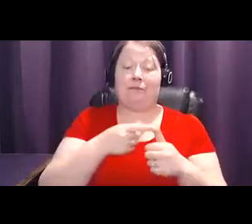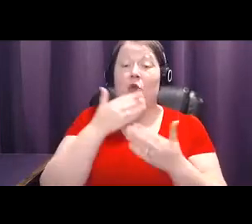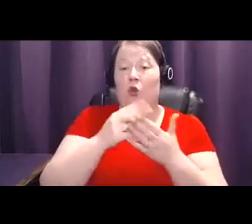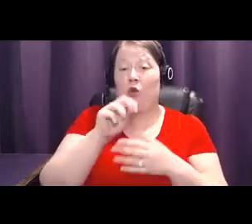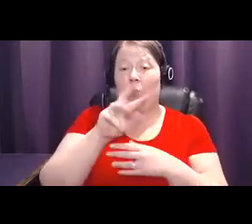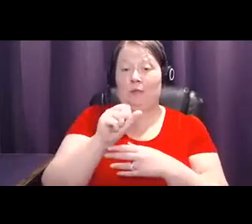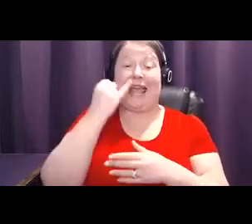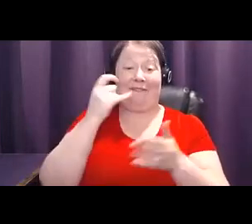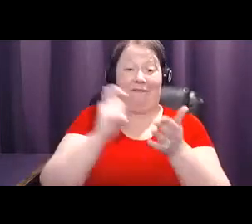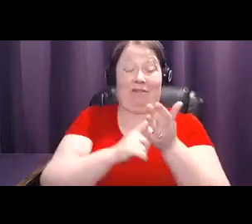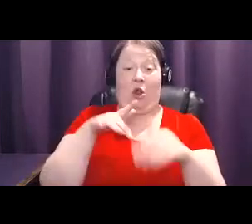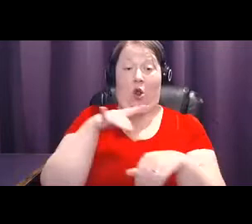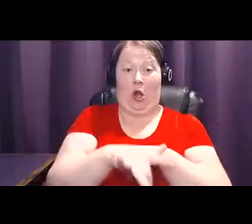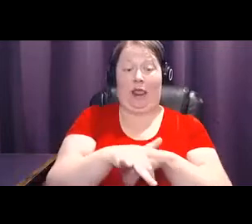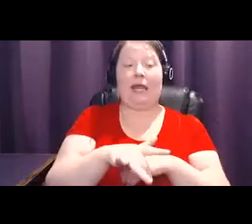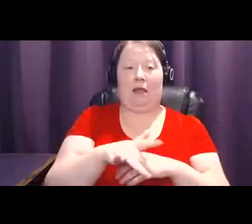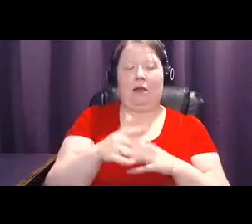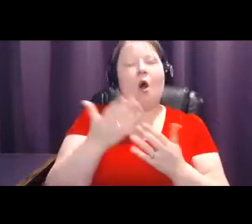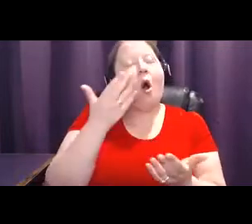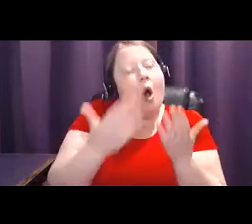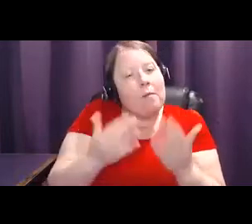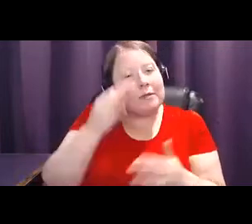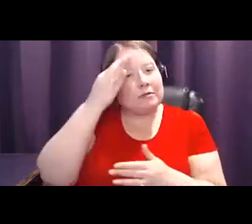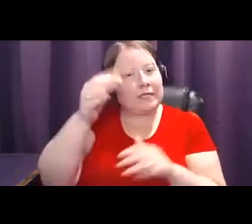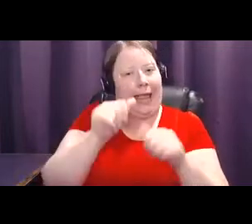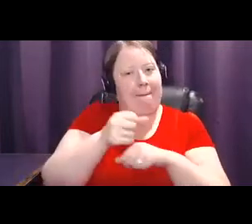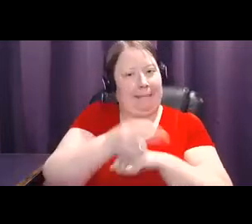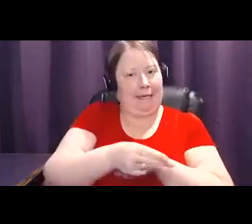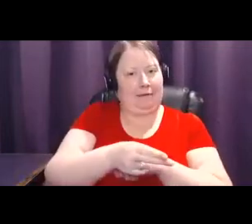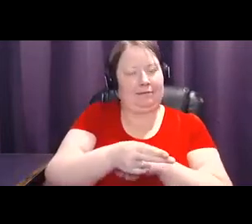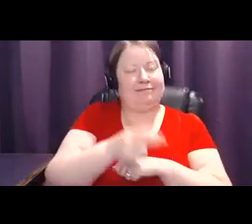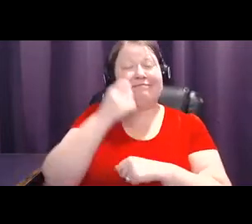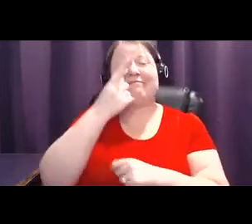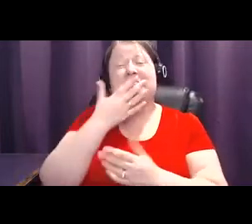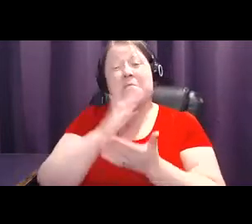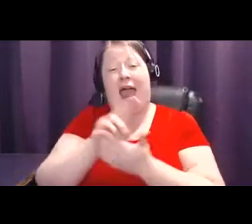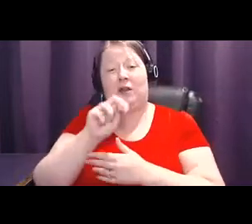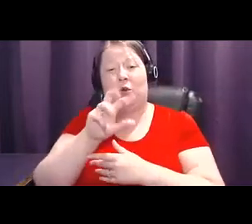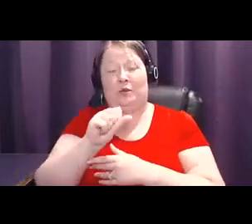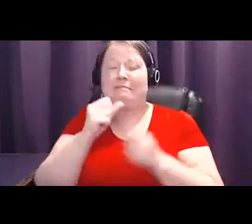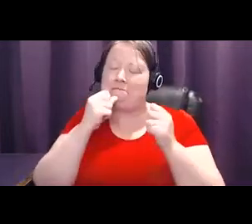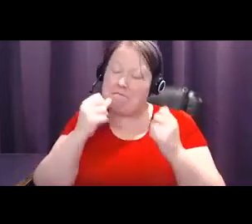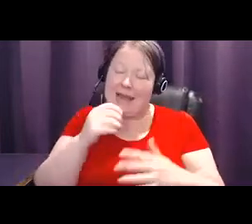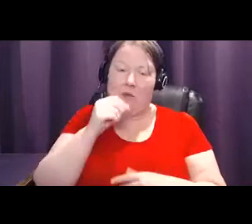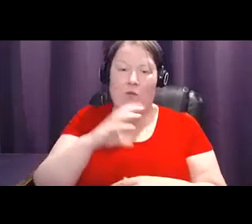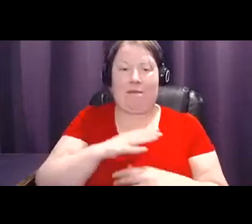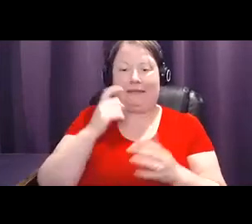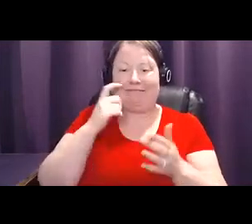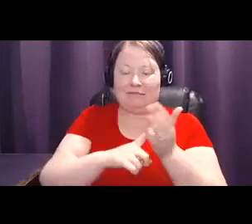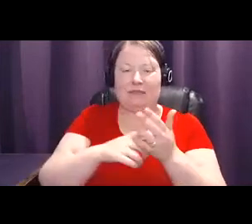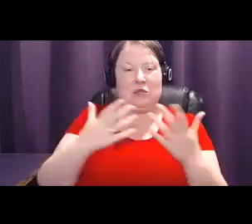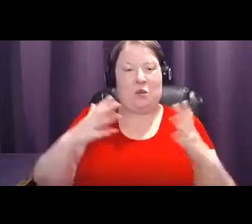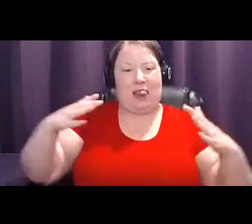you can almost always beat it. The bad news is that many women still find breast cancer too late when it's a lot harder to deal with.